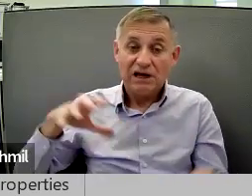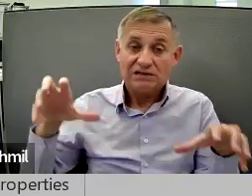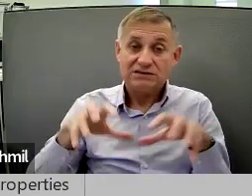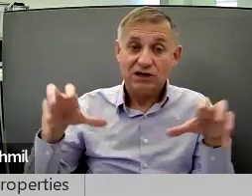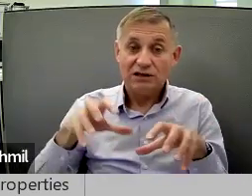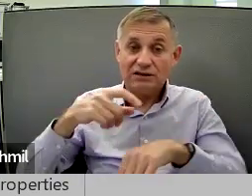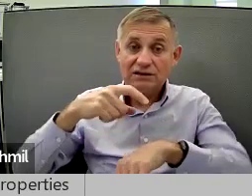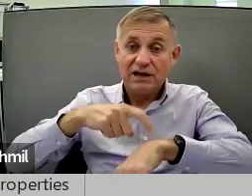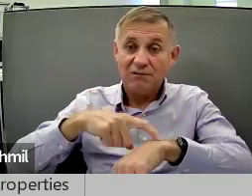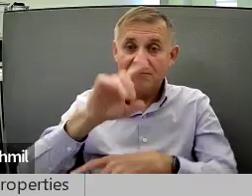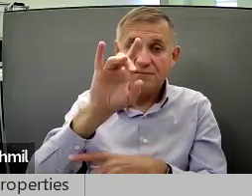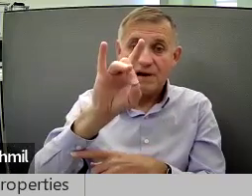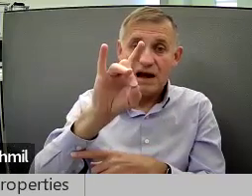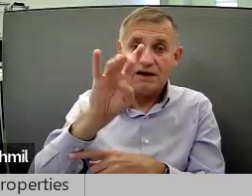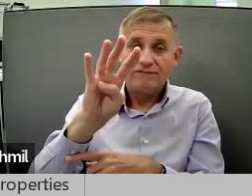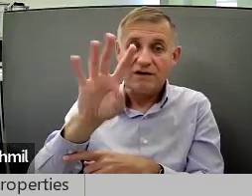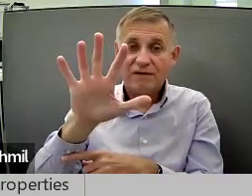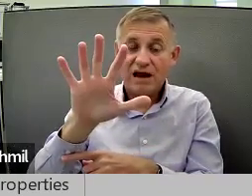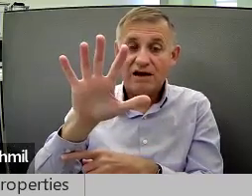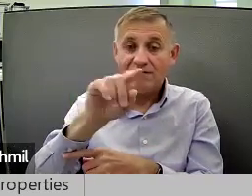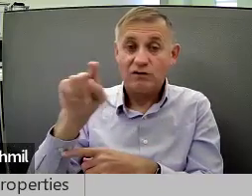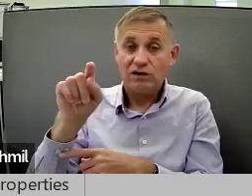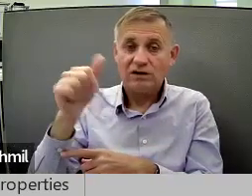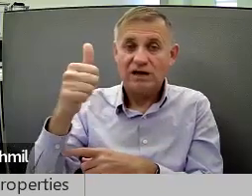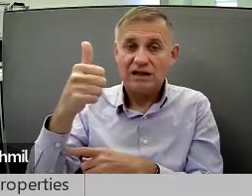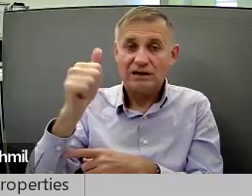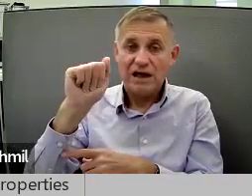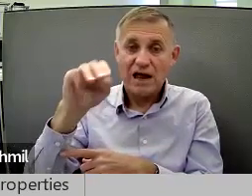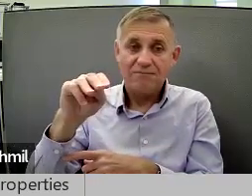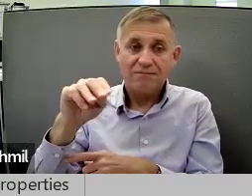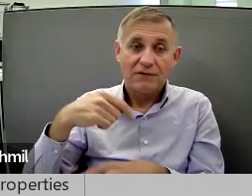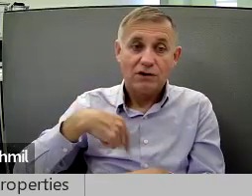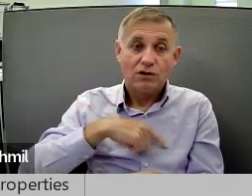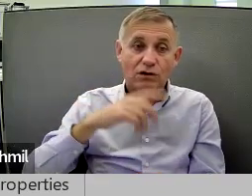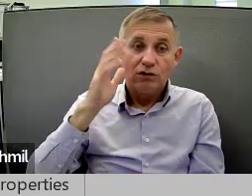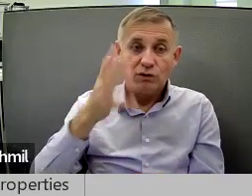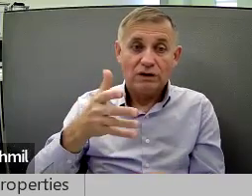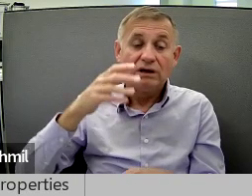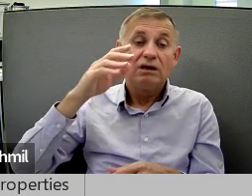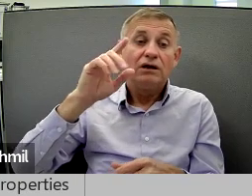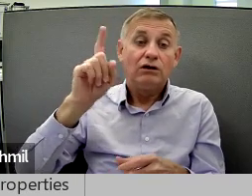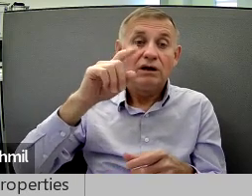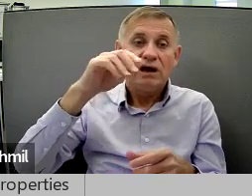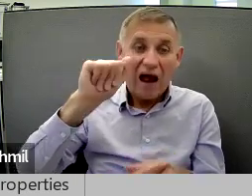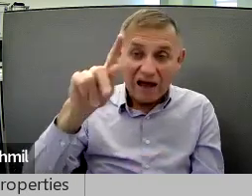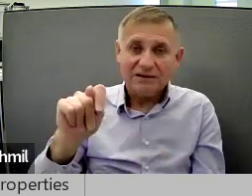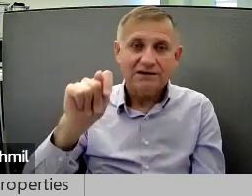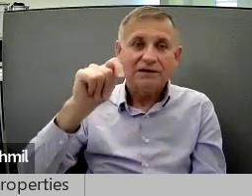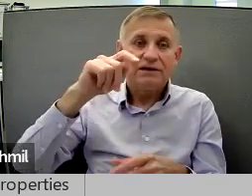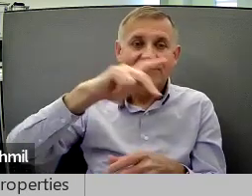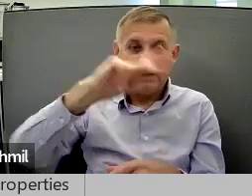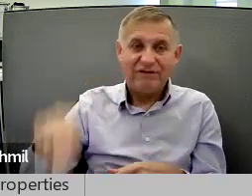Council Action from 845 to 10 a.m. We will be